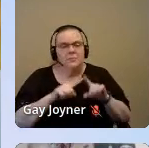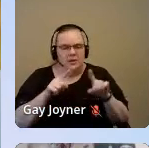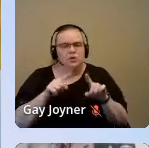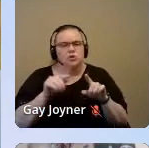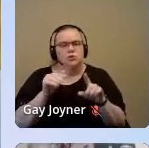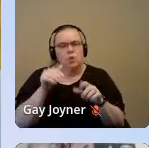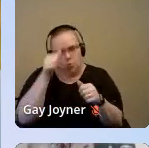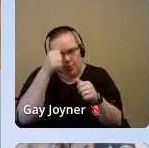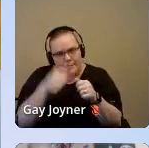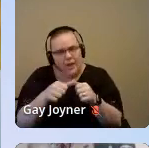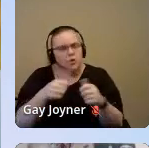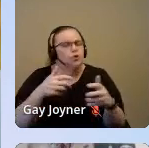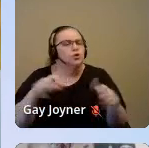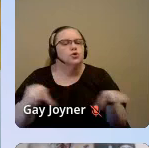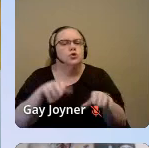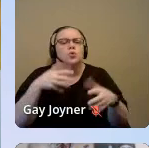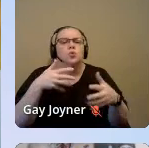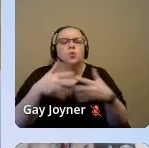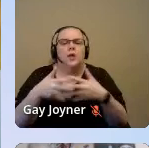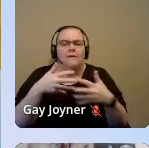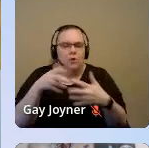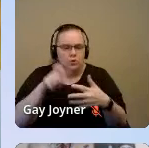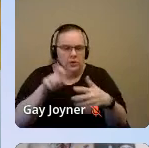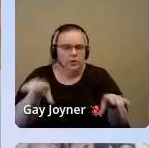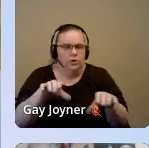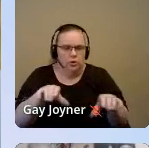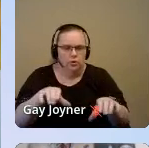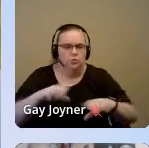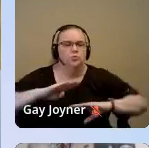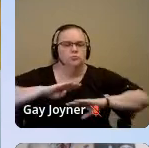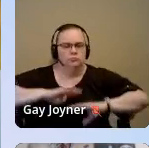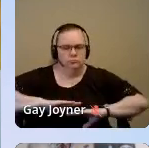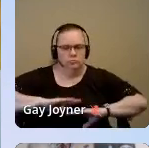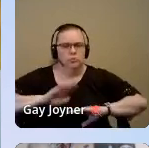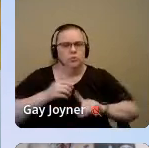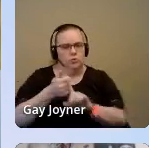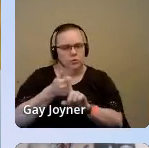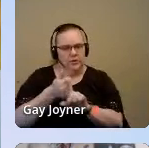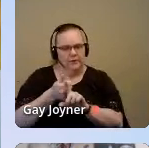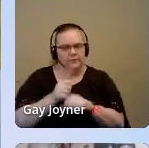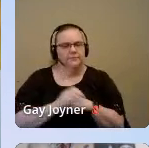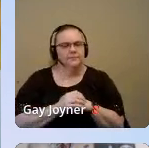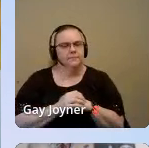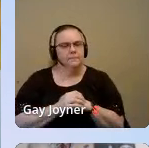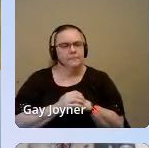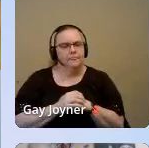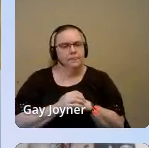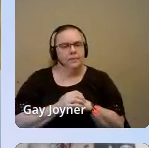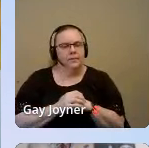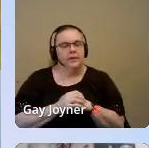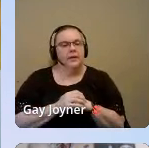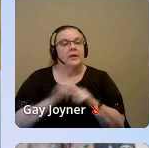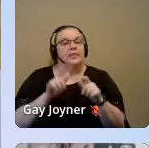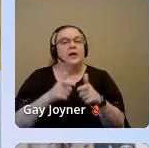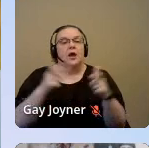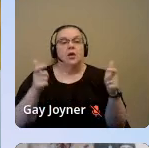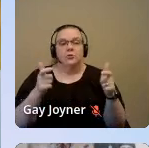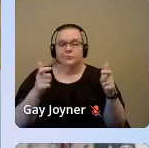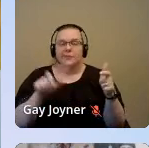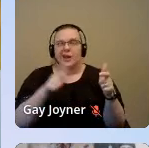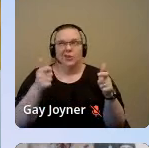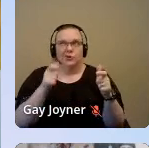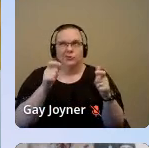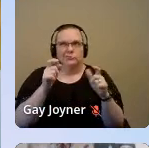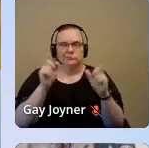do whatever you need to do to resource yourself. And the last thing I want to let you all know is the bigger disclaimer for today is that